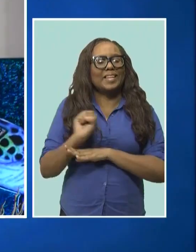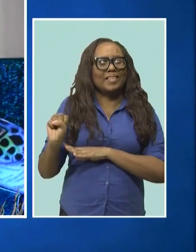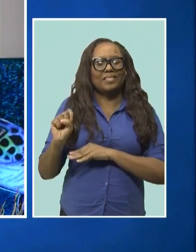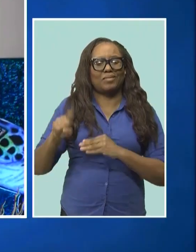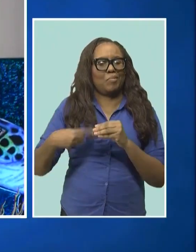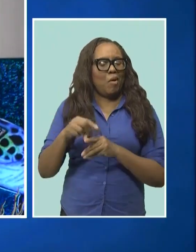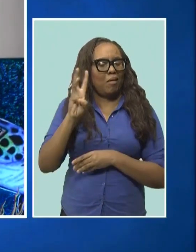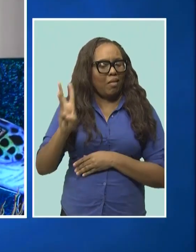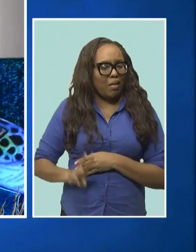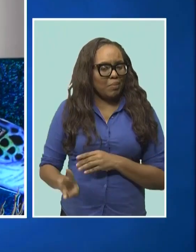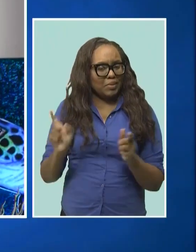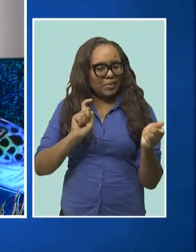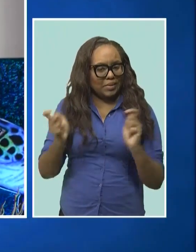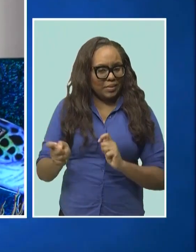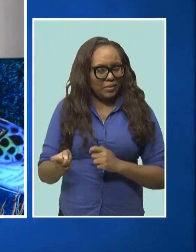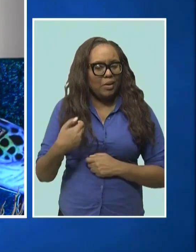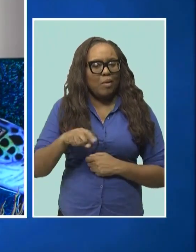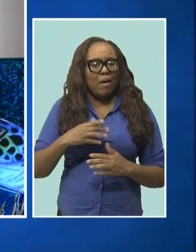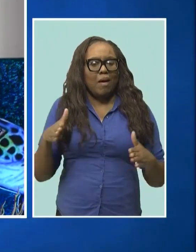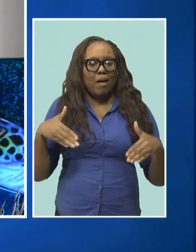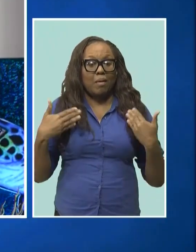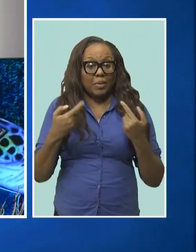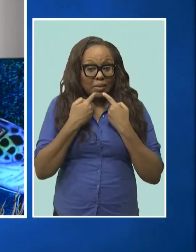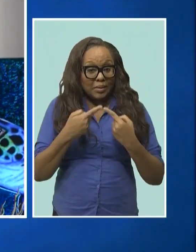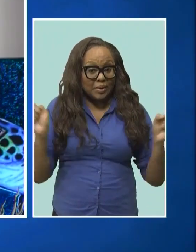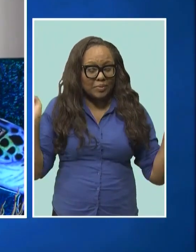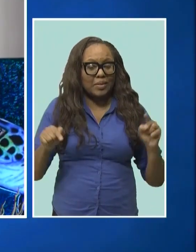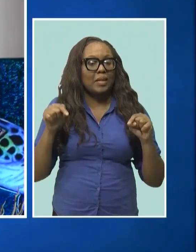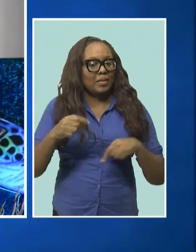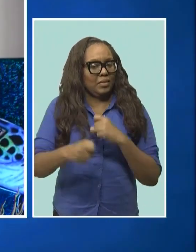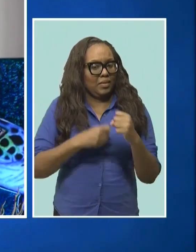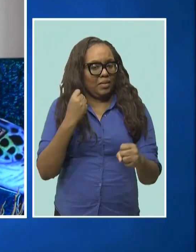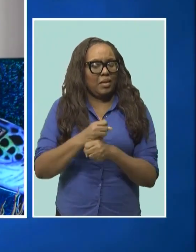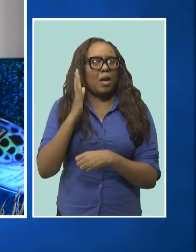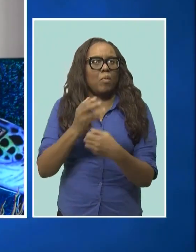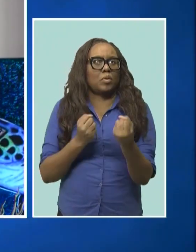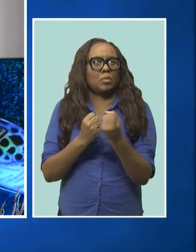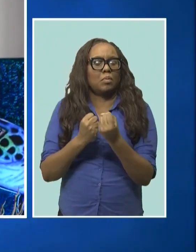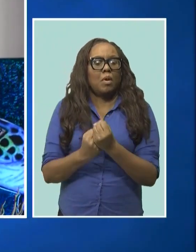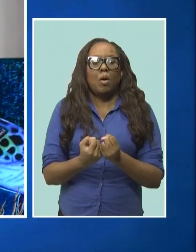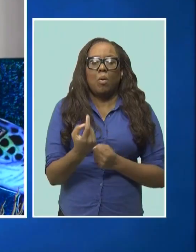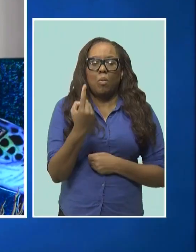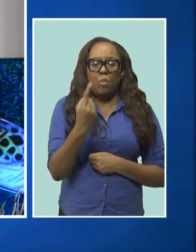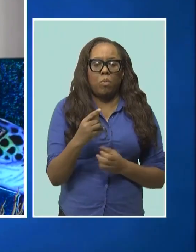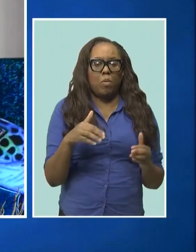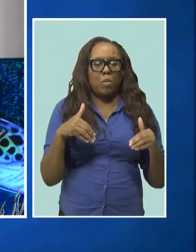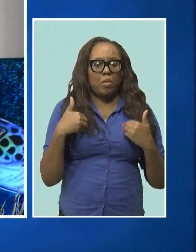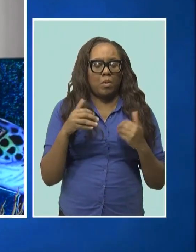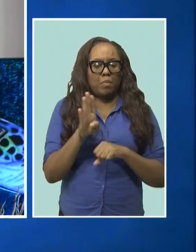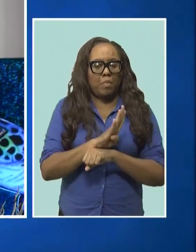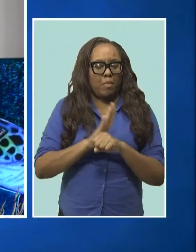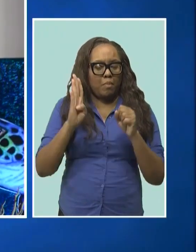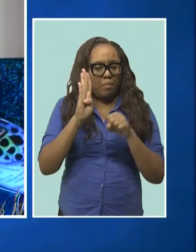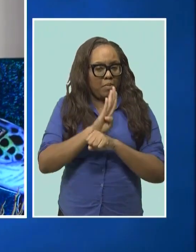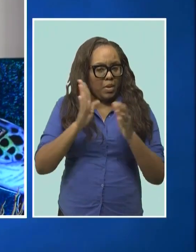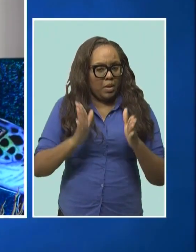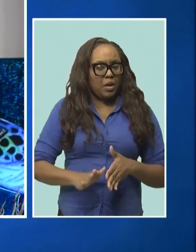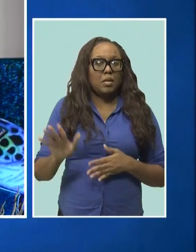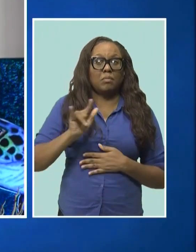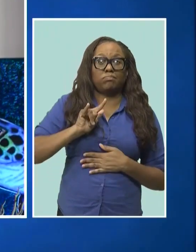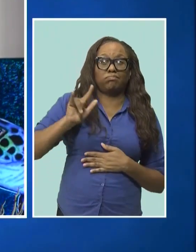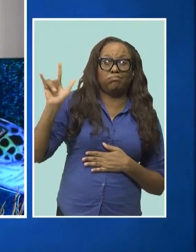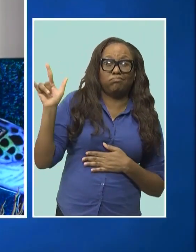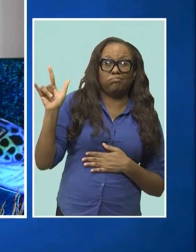And we are pleased to announce that this year, we will be supporting one young Barbadian to attend the Conference of Parties